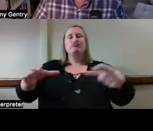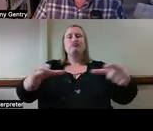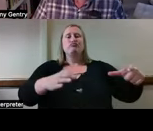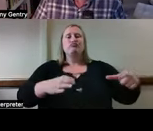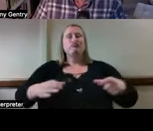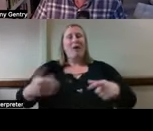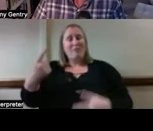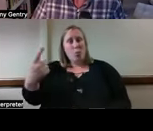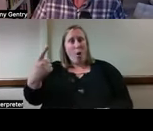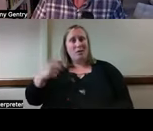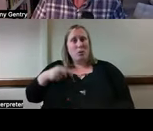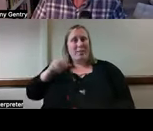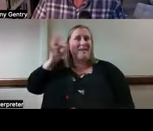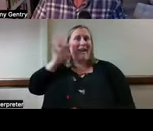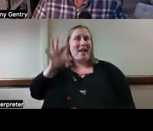her cat litter box.